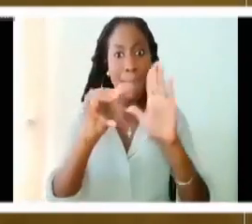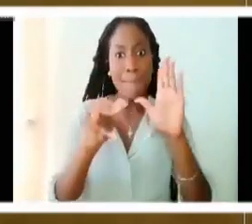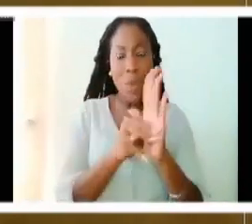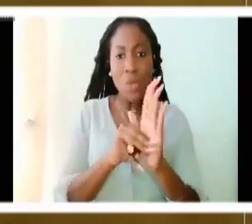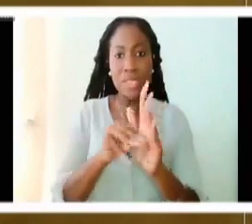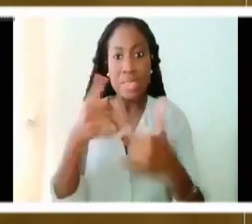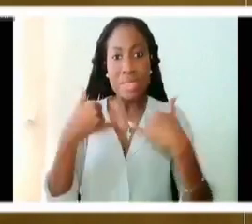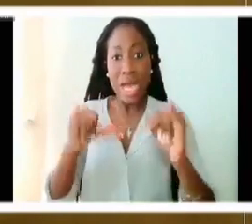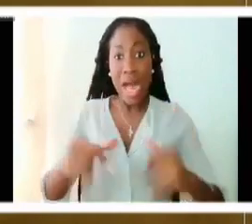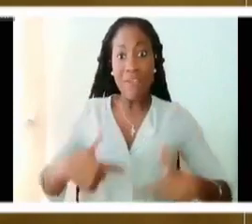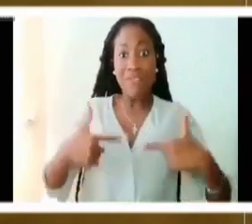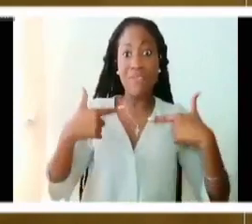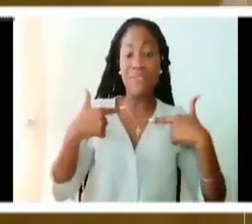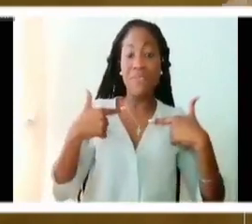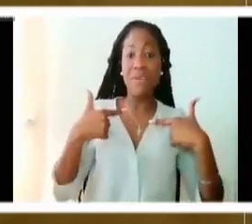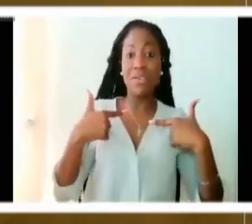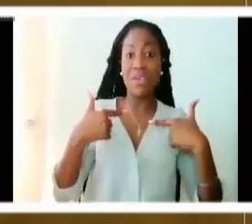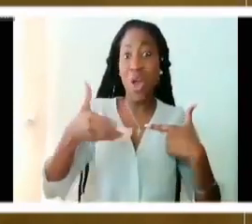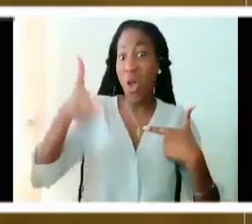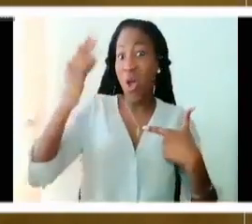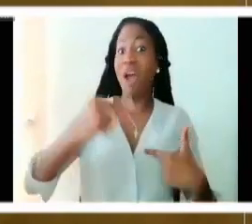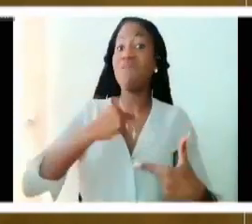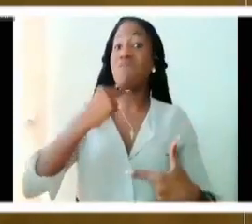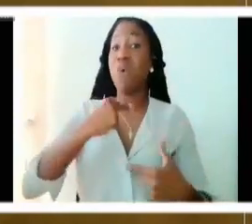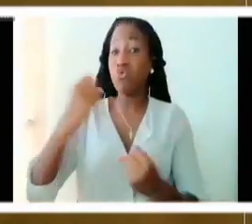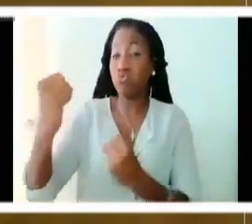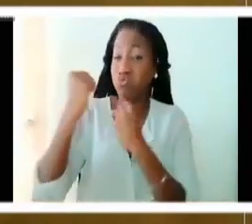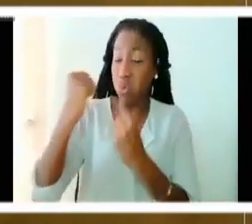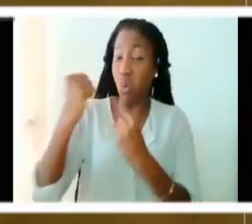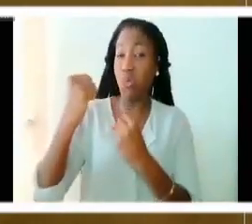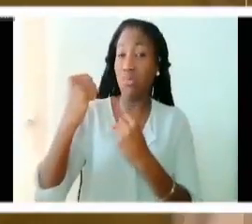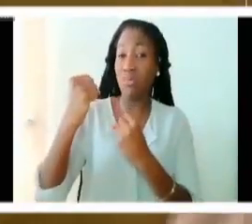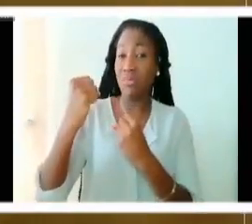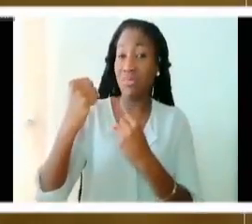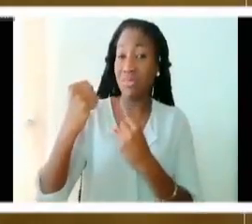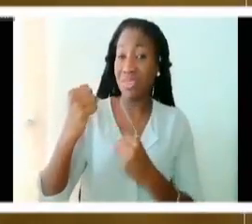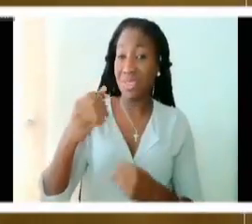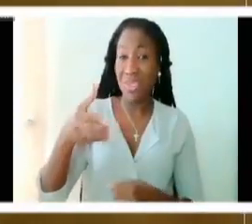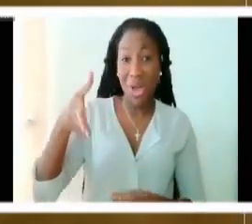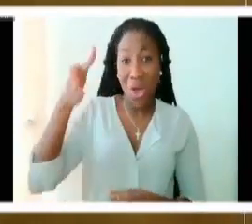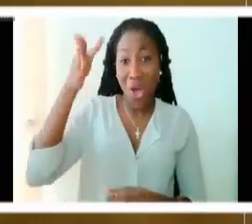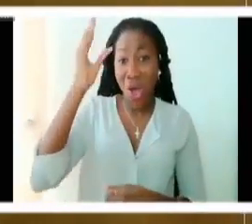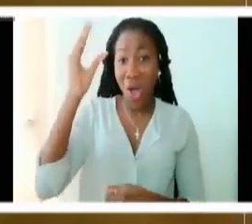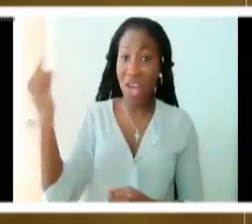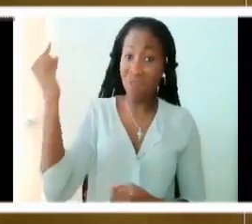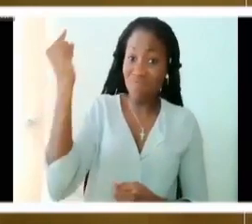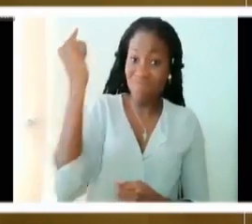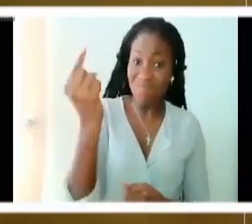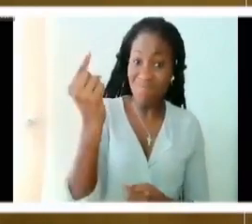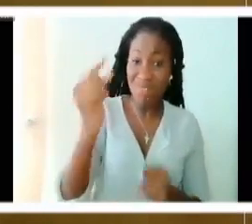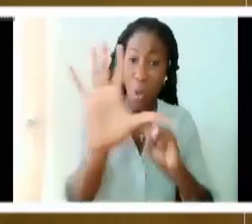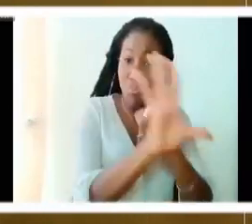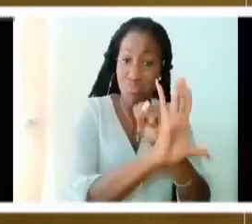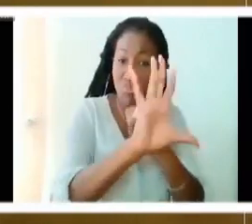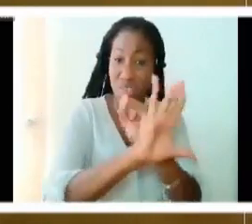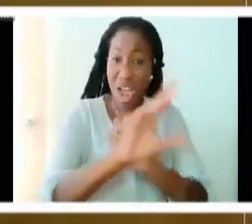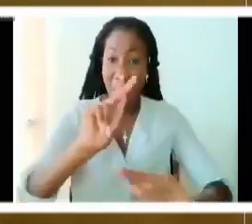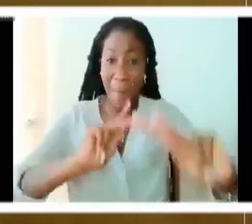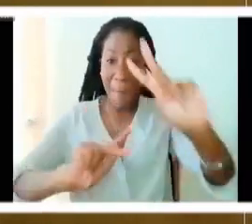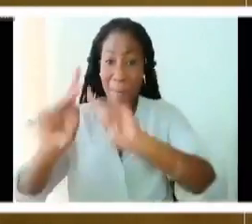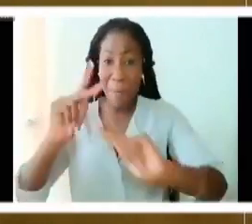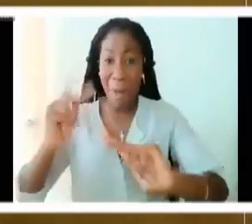and bring that nation to himself and defend that nation ever, anywhere in the world? What Moses